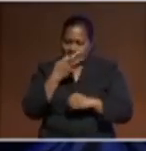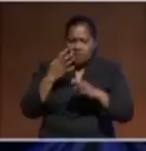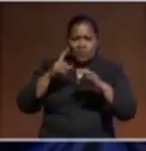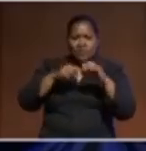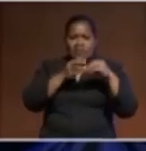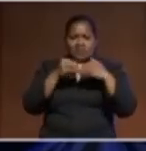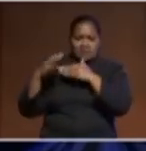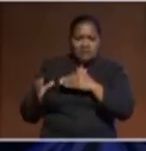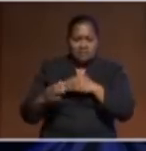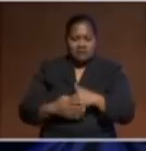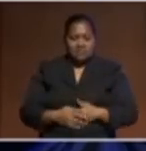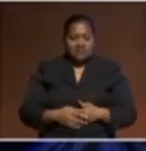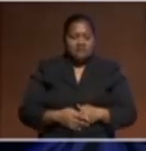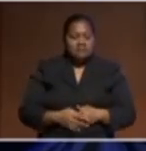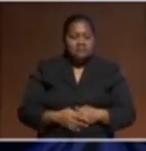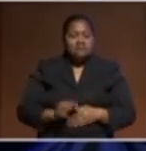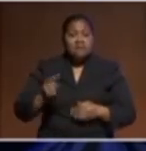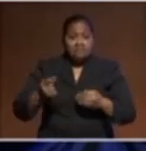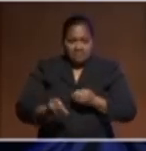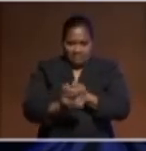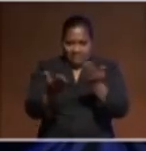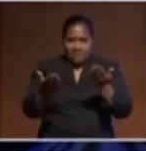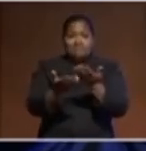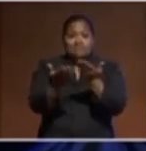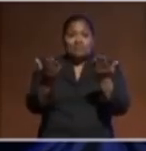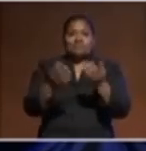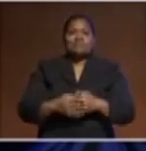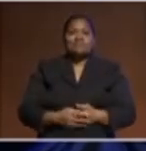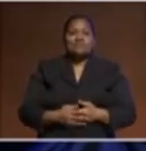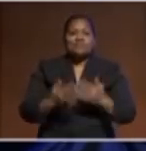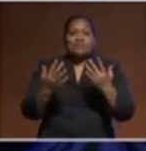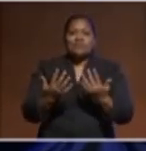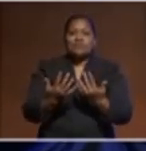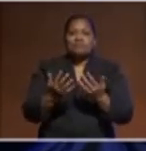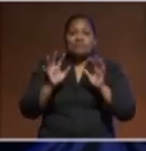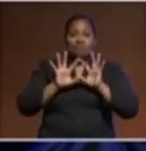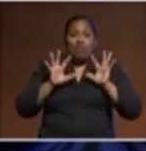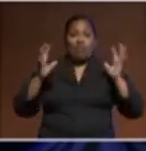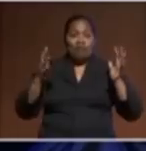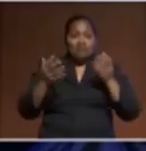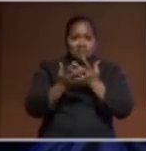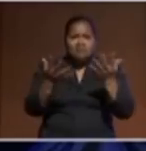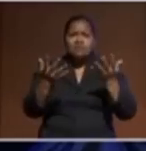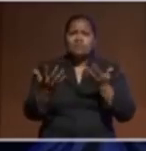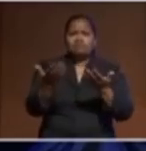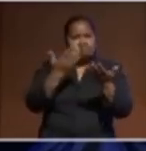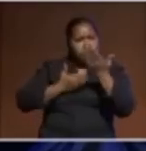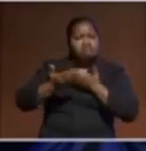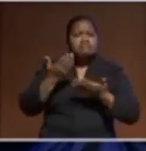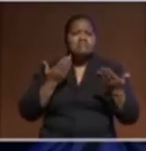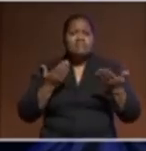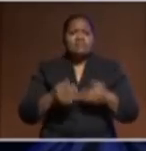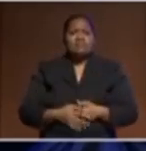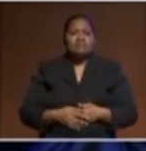then I will invite you, the audience, to join in this Talanoa with questions that you may have on